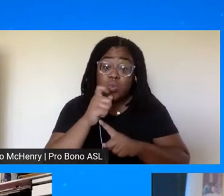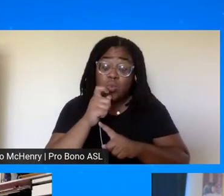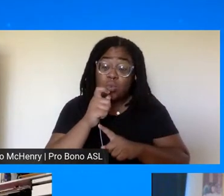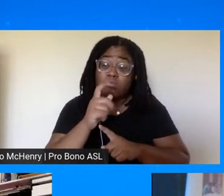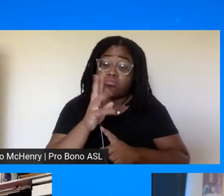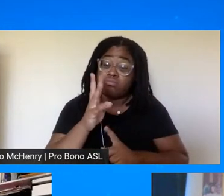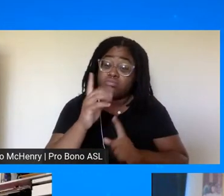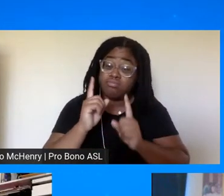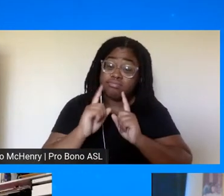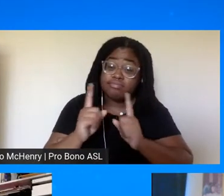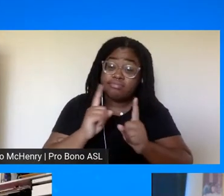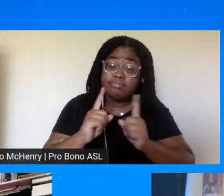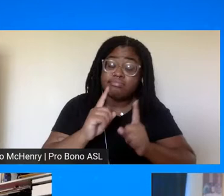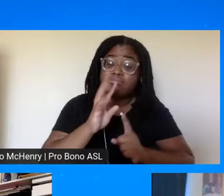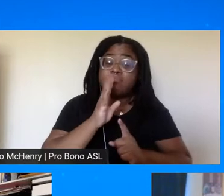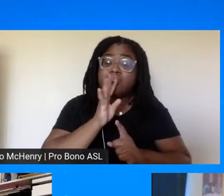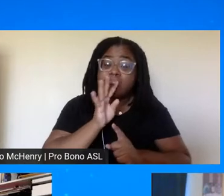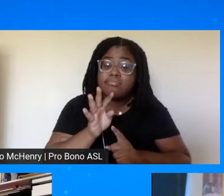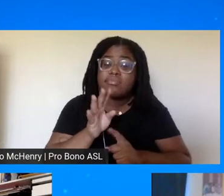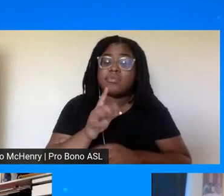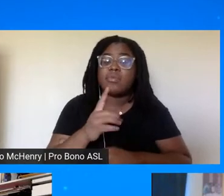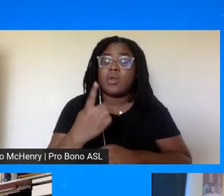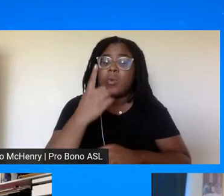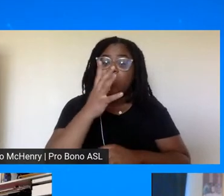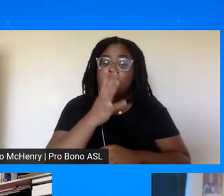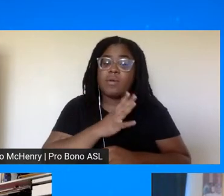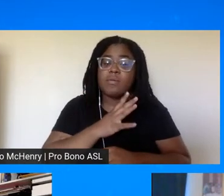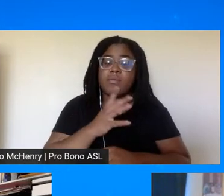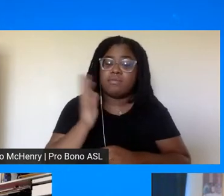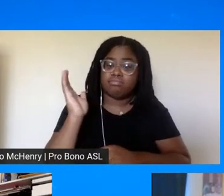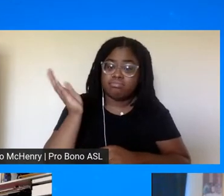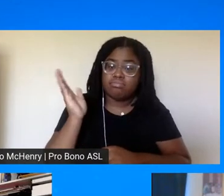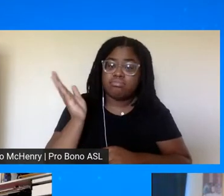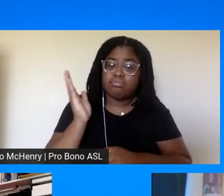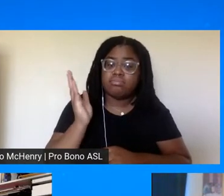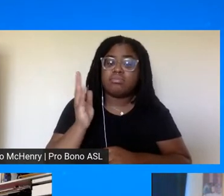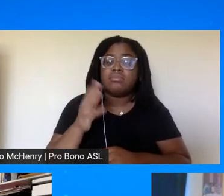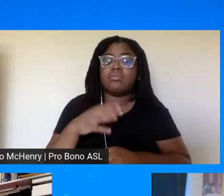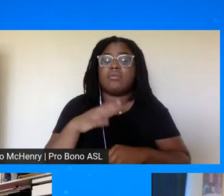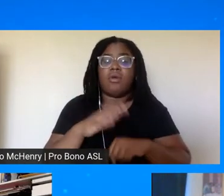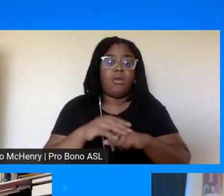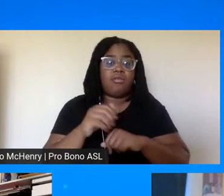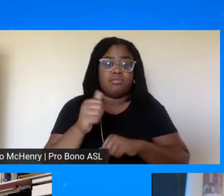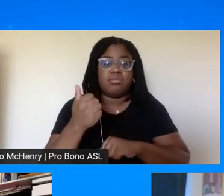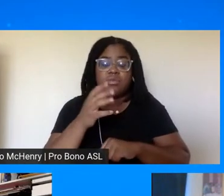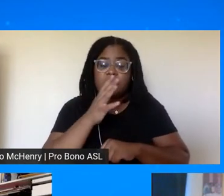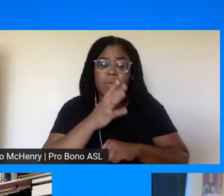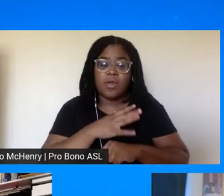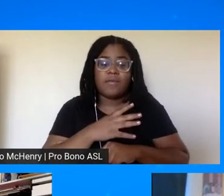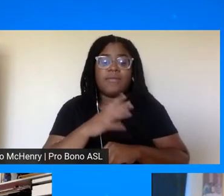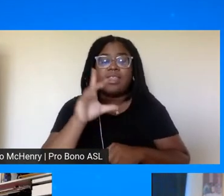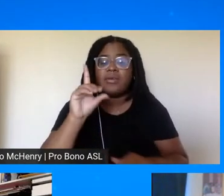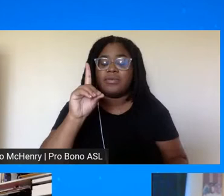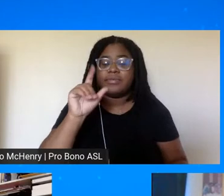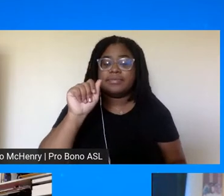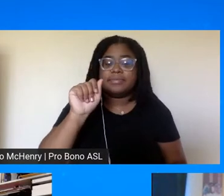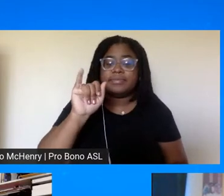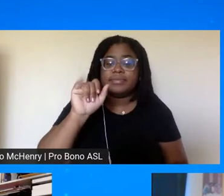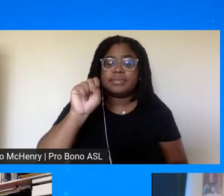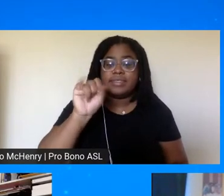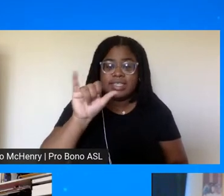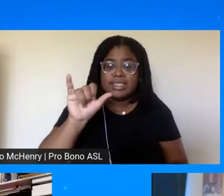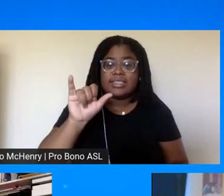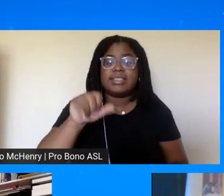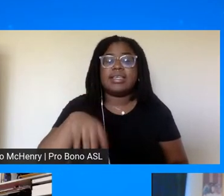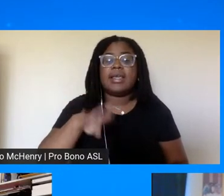who was the who was um the the one woman who was able to articulate on behalf of other women uh it was daisy bates but i'm certainly